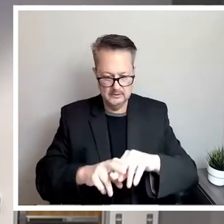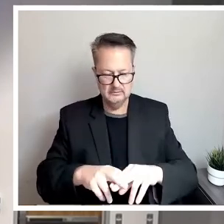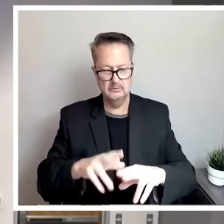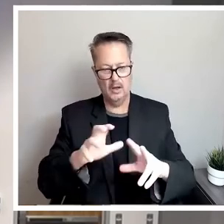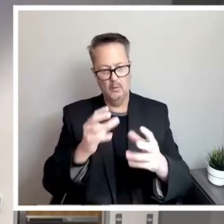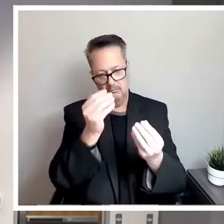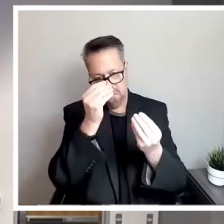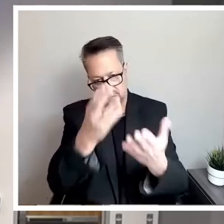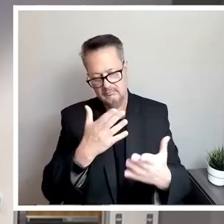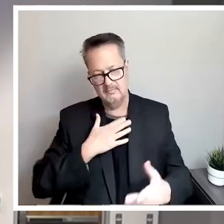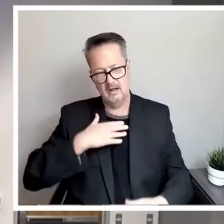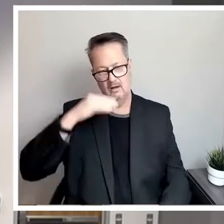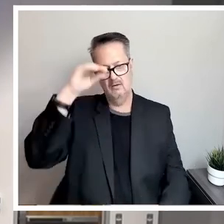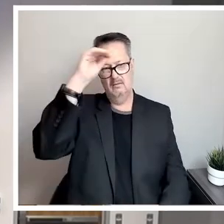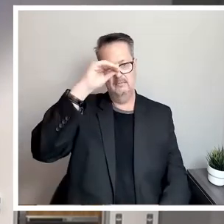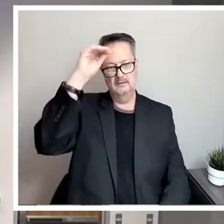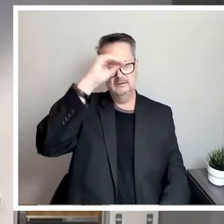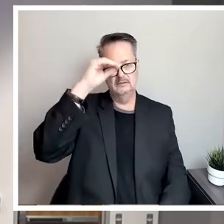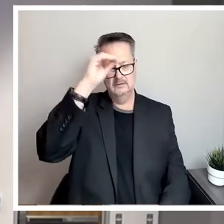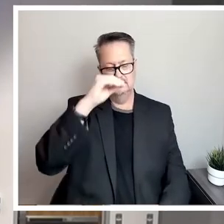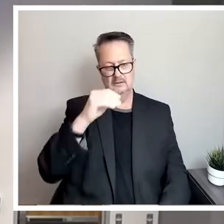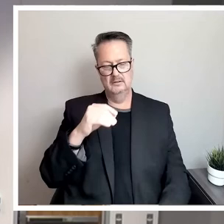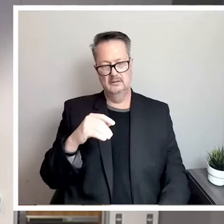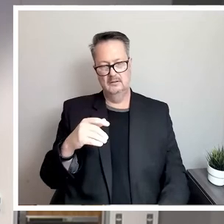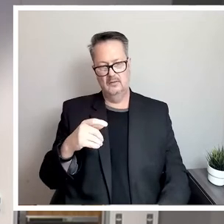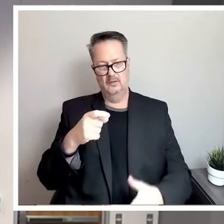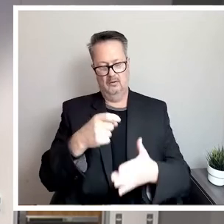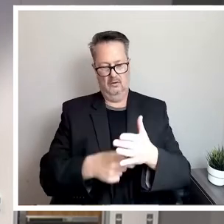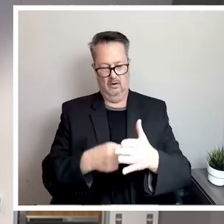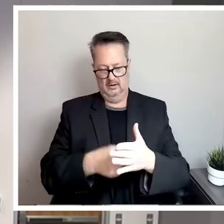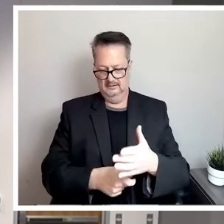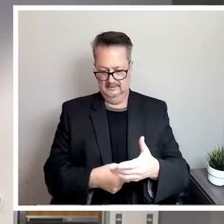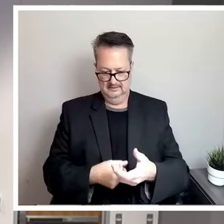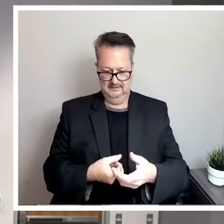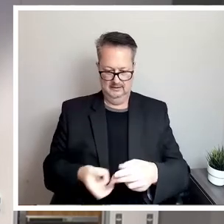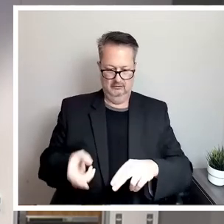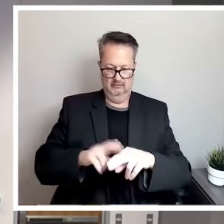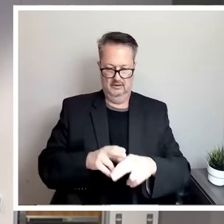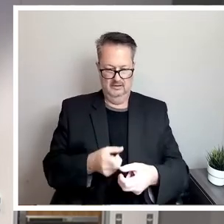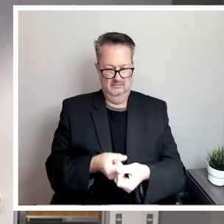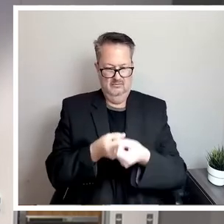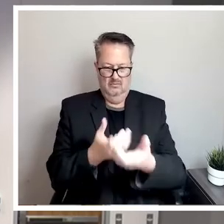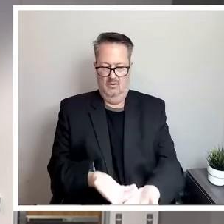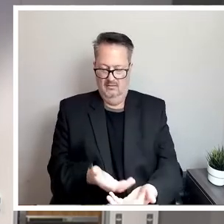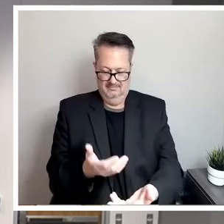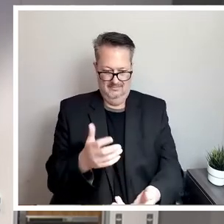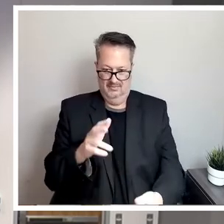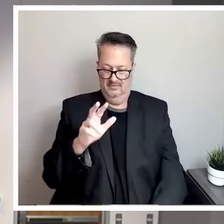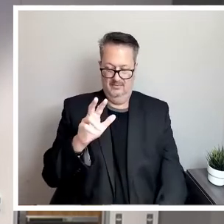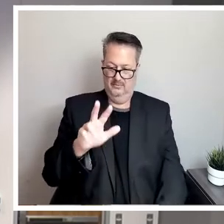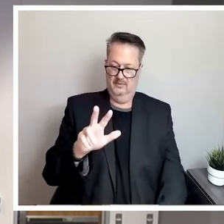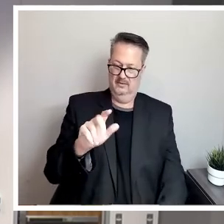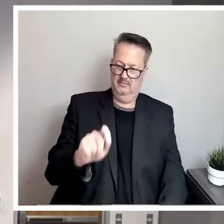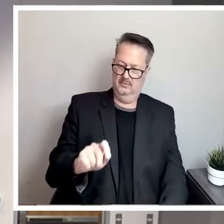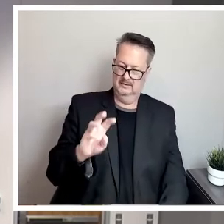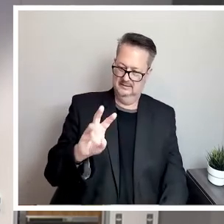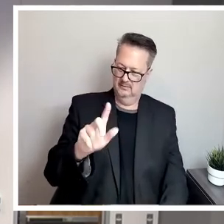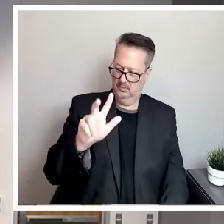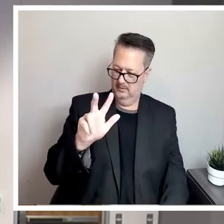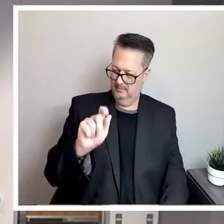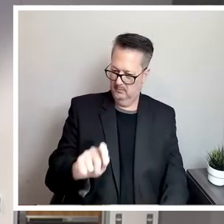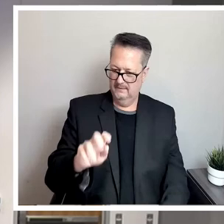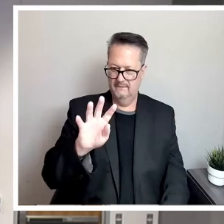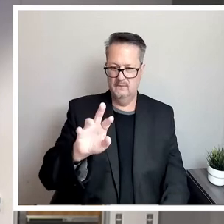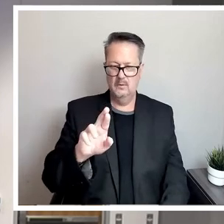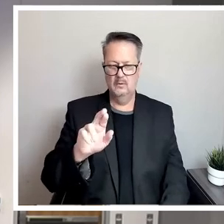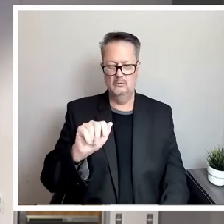opinion that causing increasing to a 3.6, or 3.4 rate increase